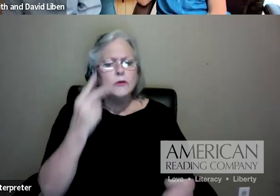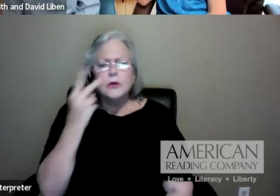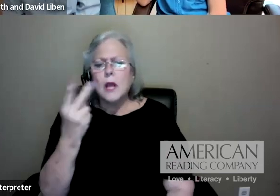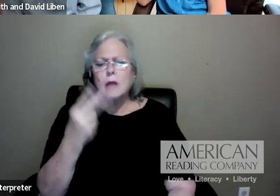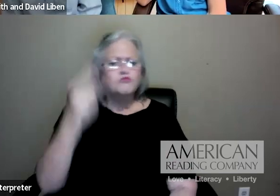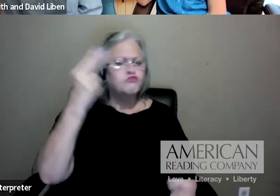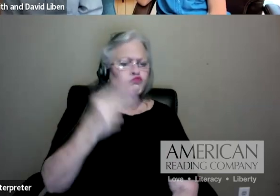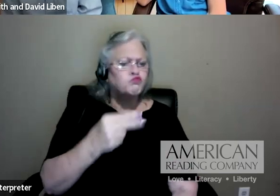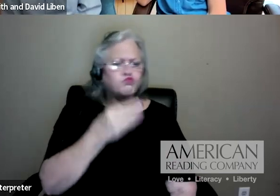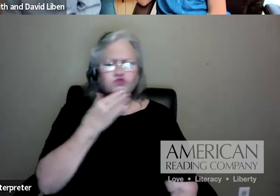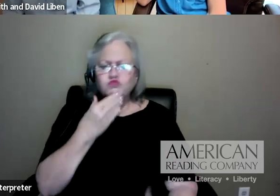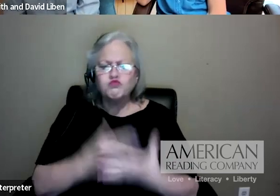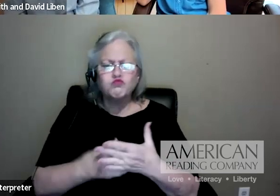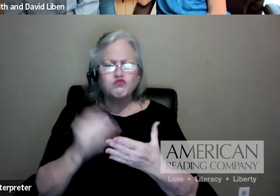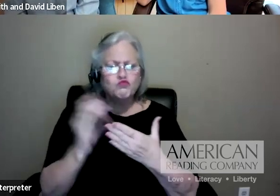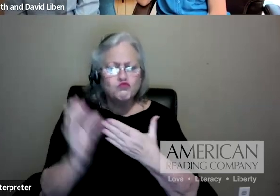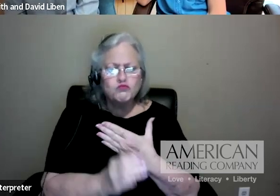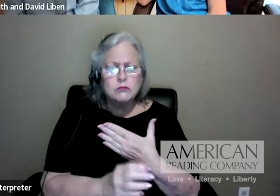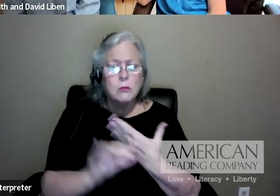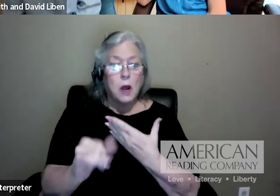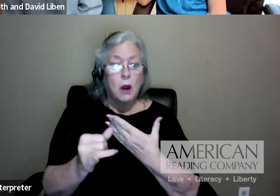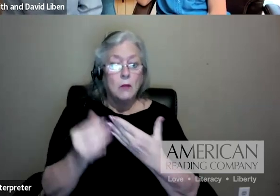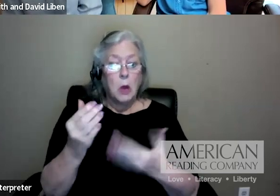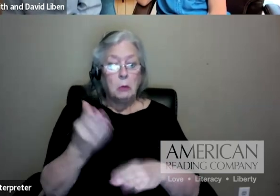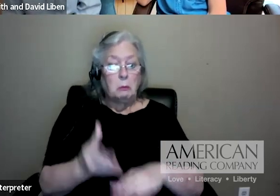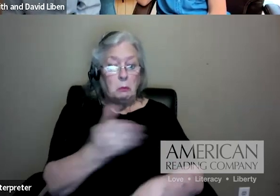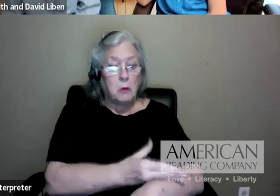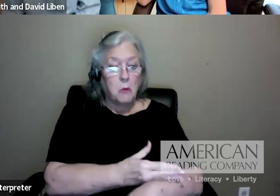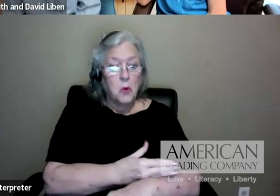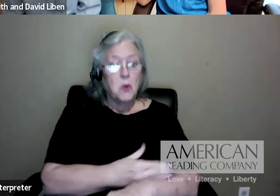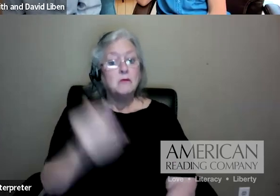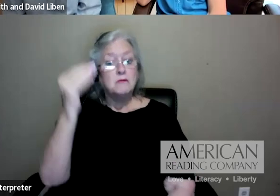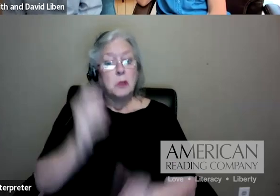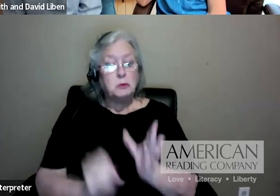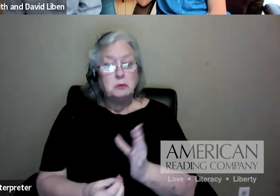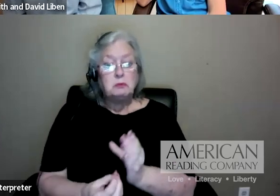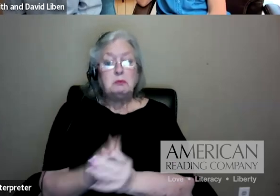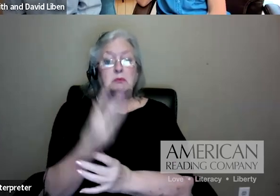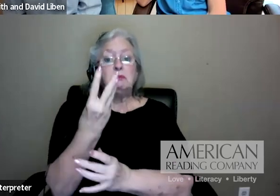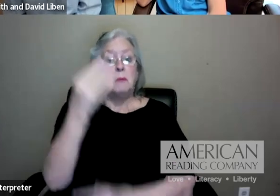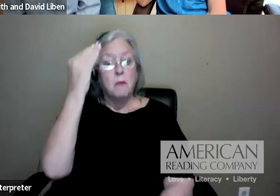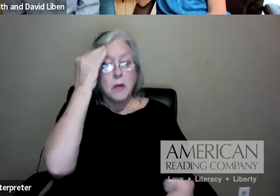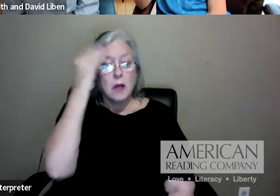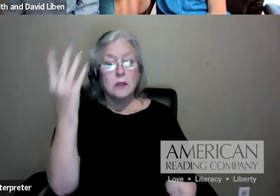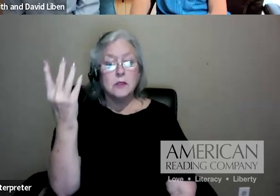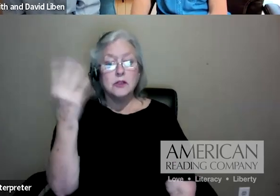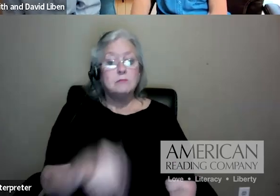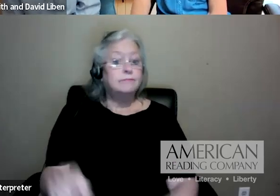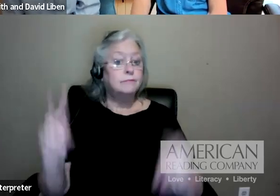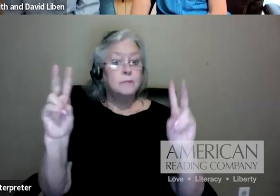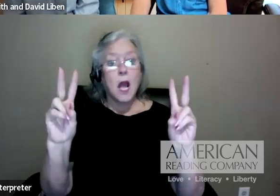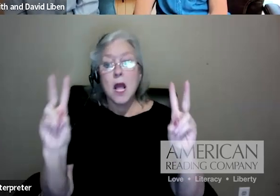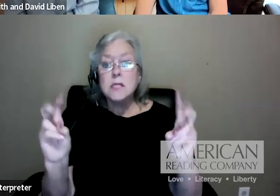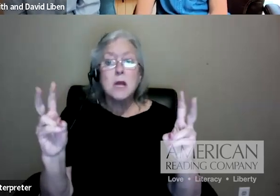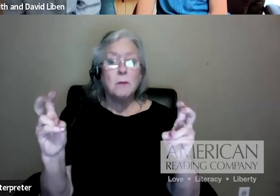well, let's start at a very basic level. The topics need to be, needs to be topics. It needs to be topics about